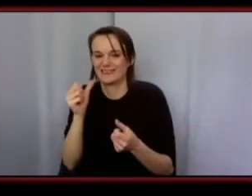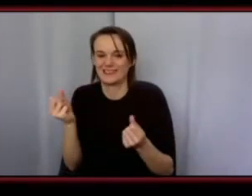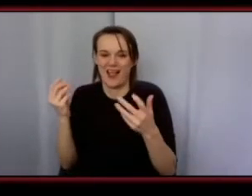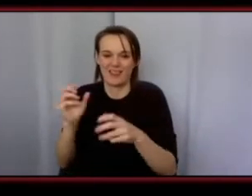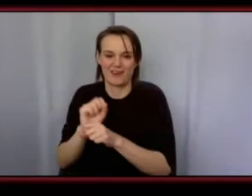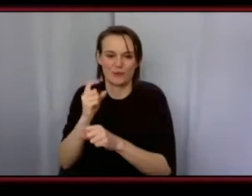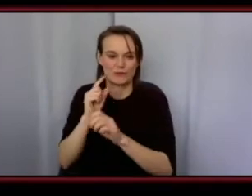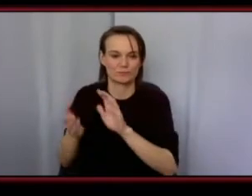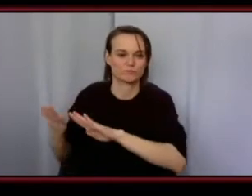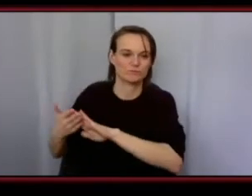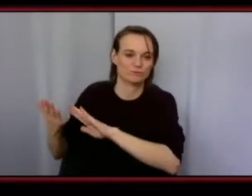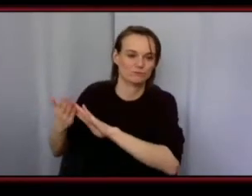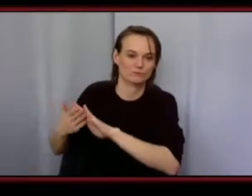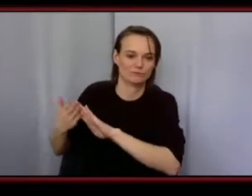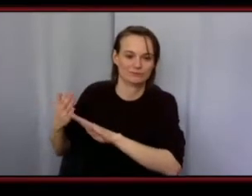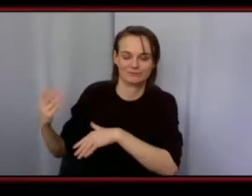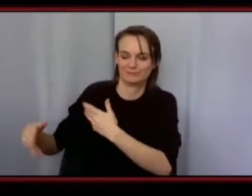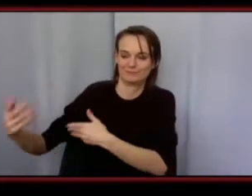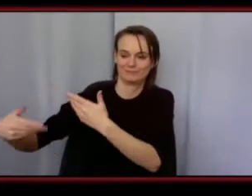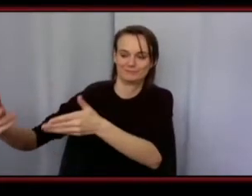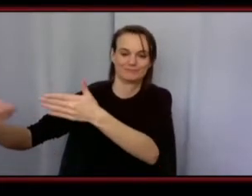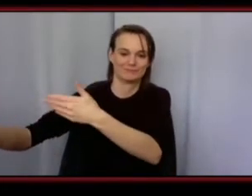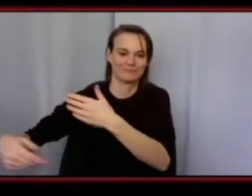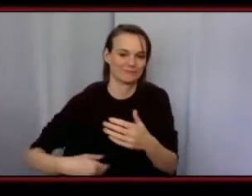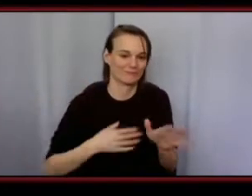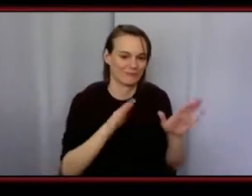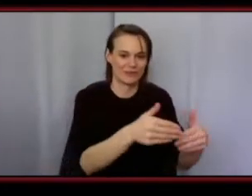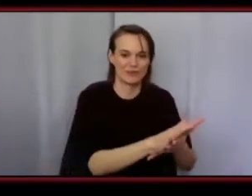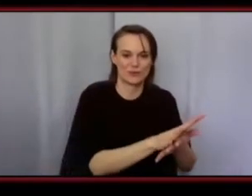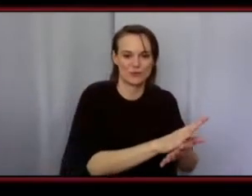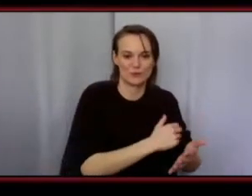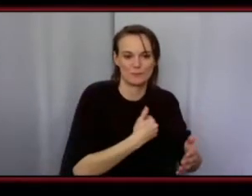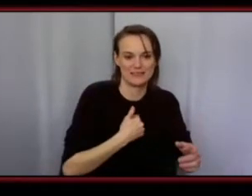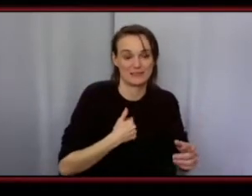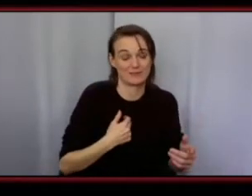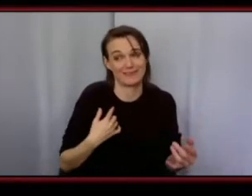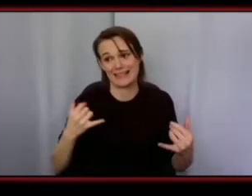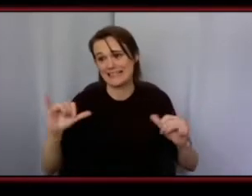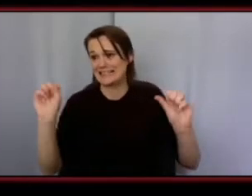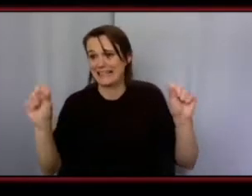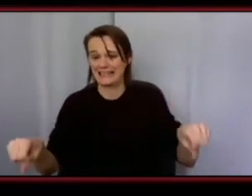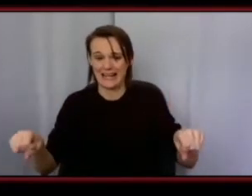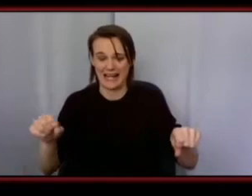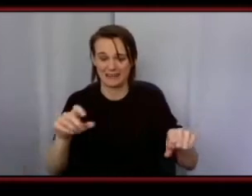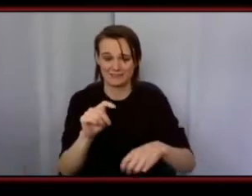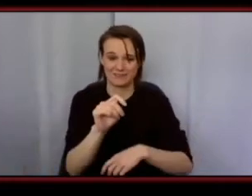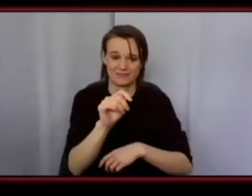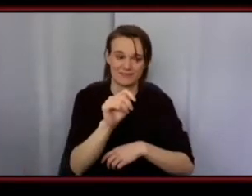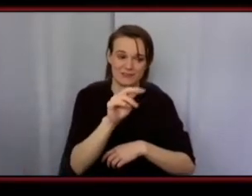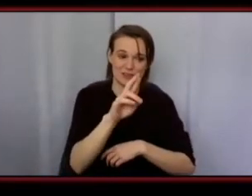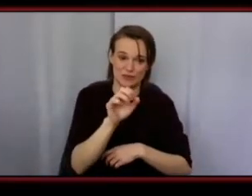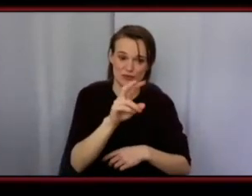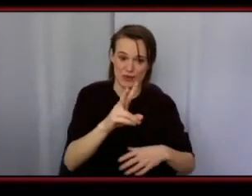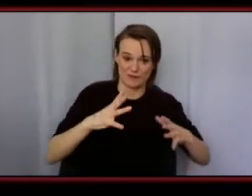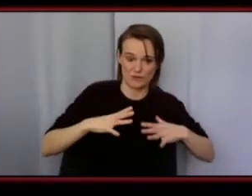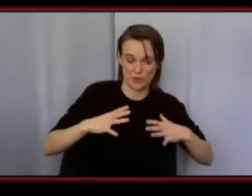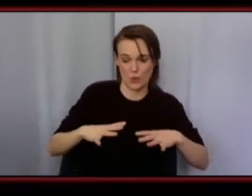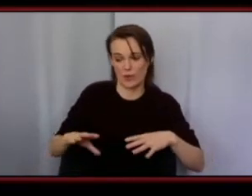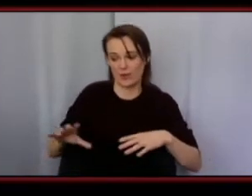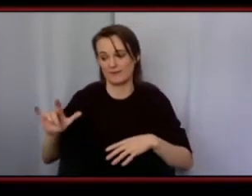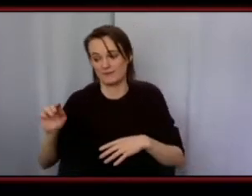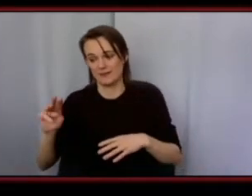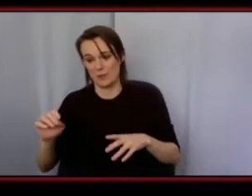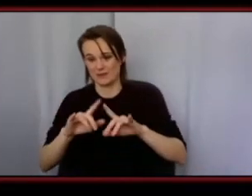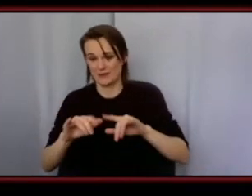a taxi or limousine business so i could have still had it while in law school and i could still have it now while running trap clothing so it's kind of one of those things